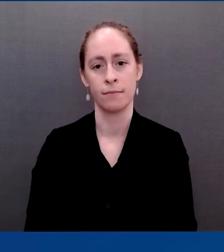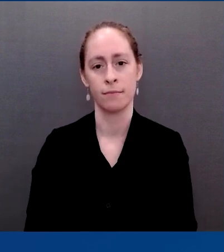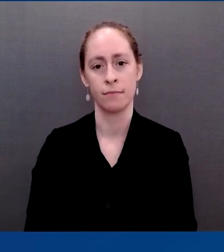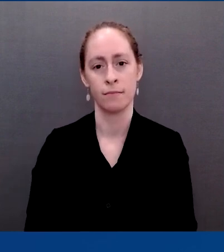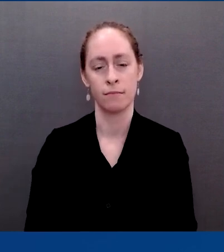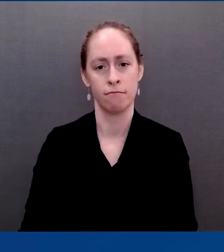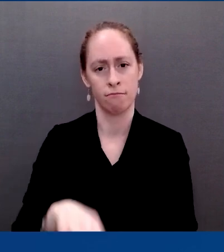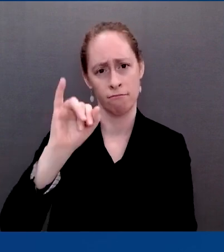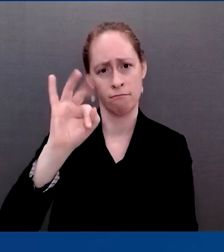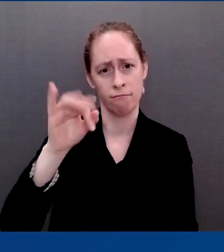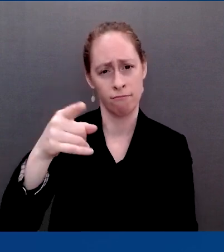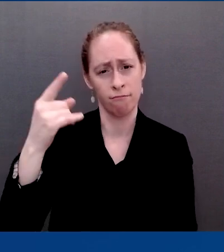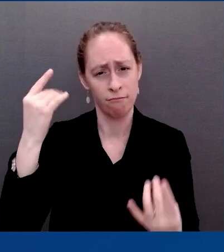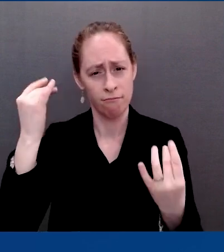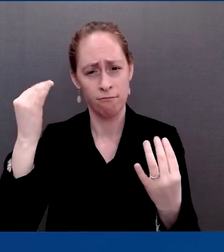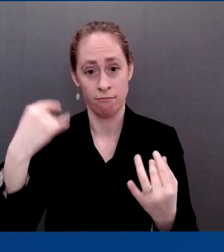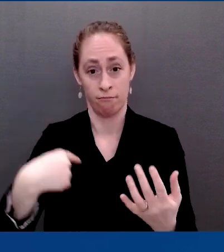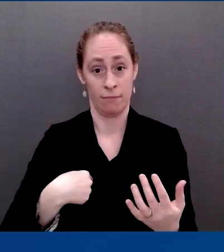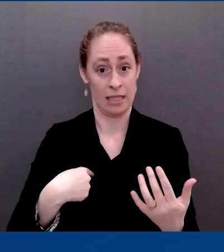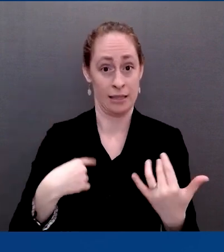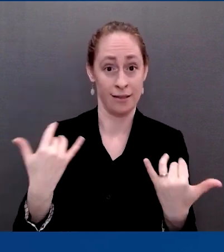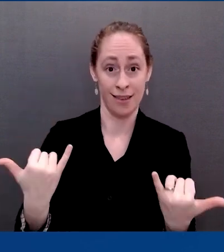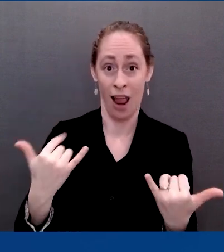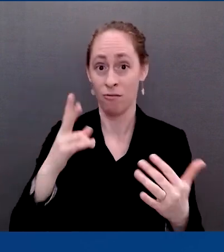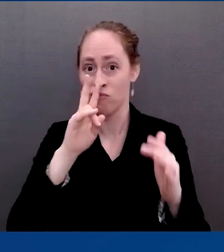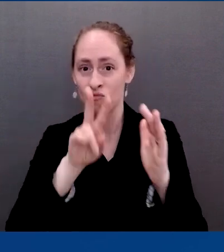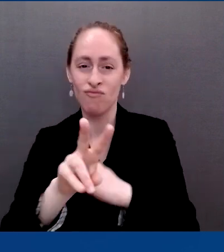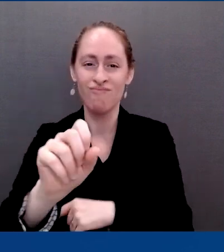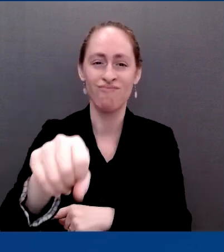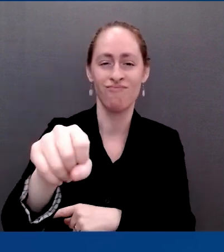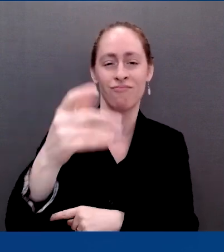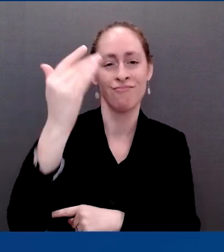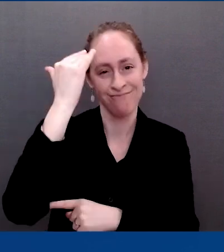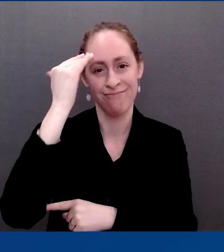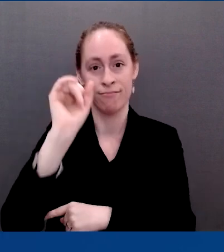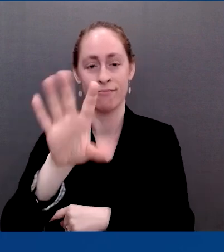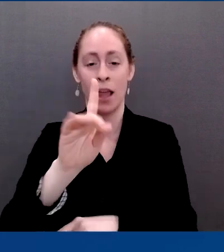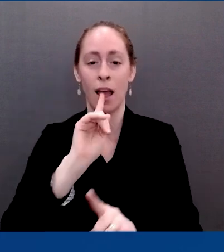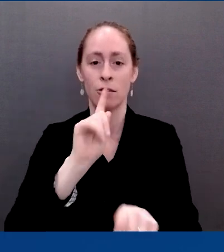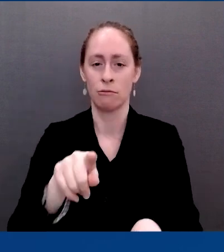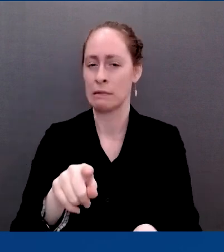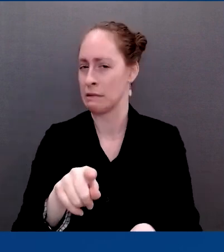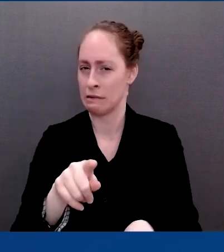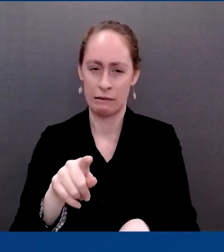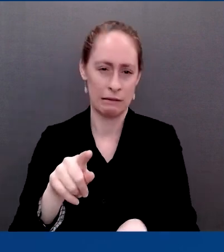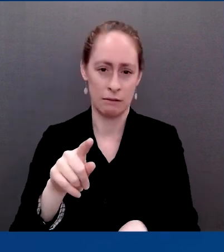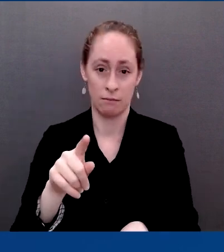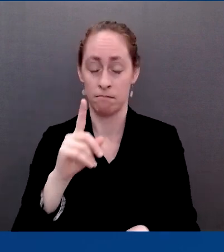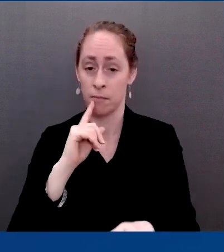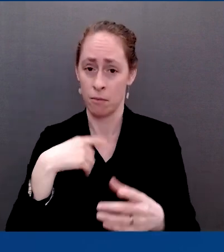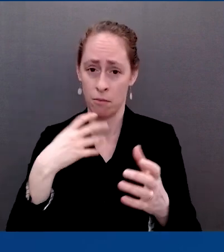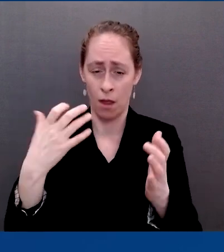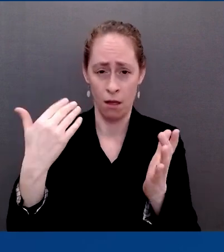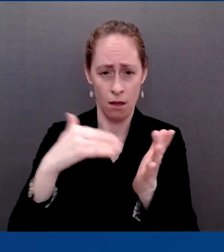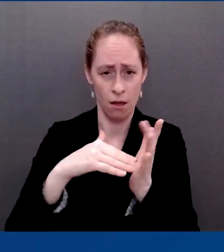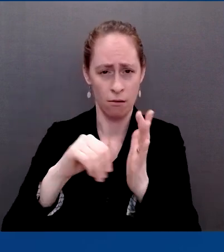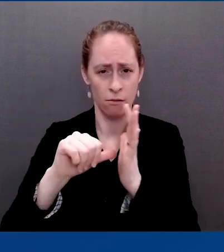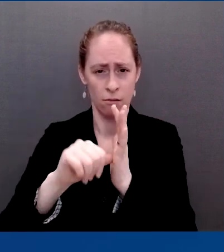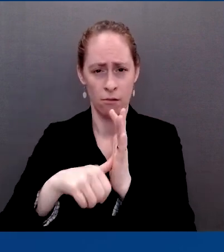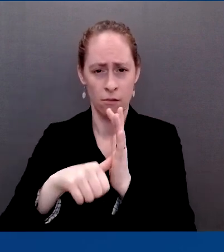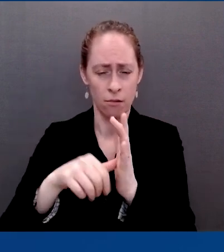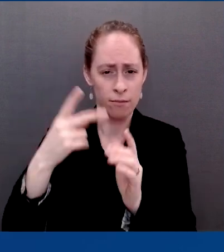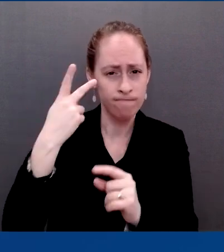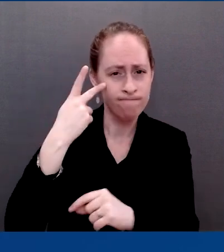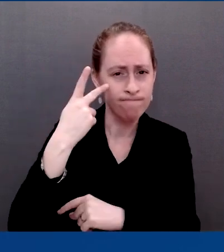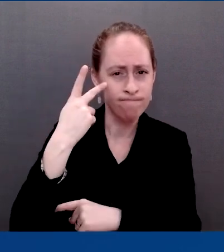that now, but it has to be put into the context of whom you're talking about. For example, there may be the need